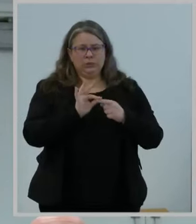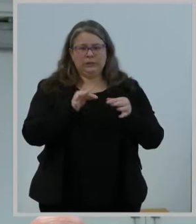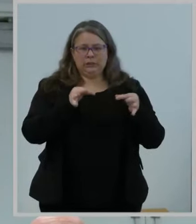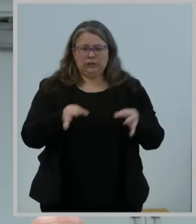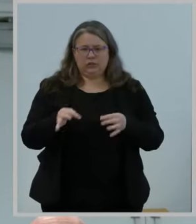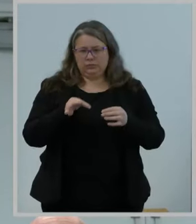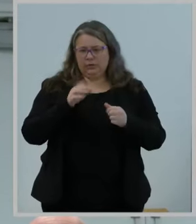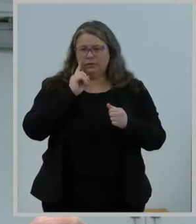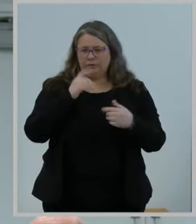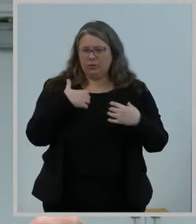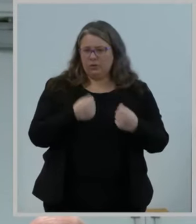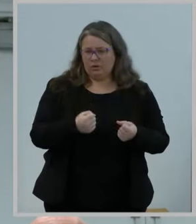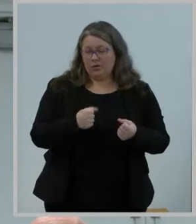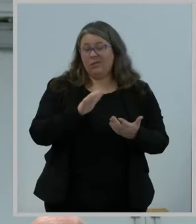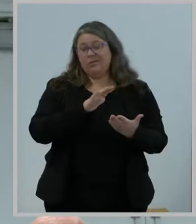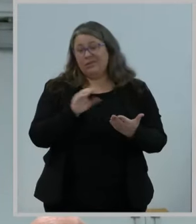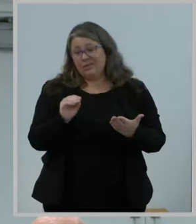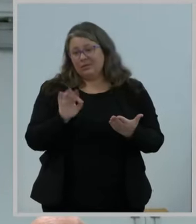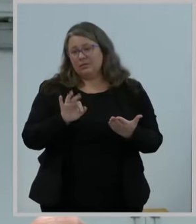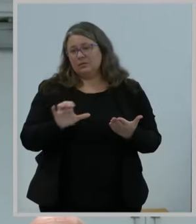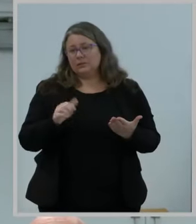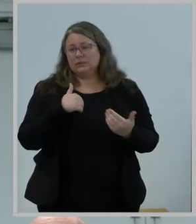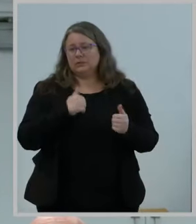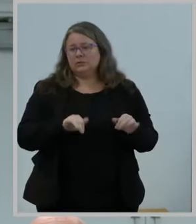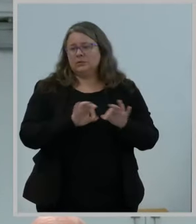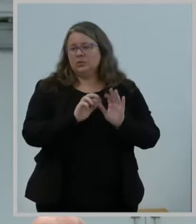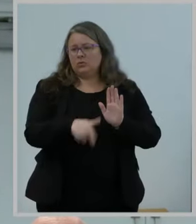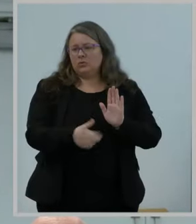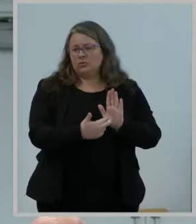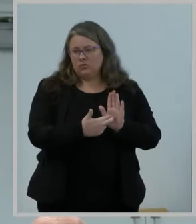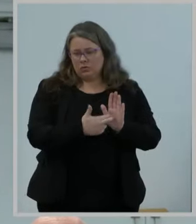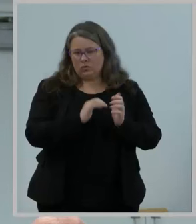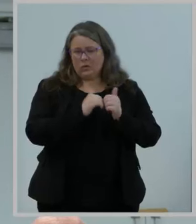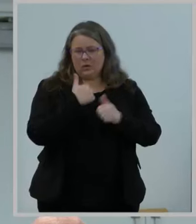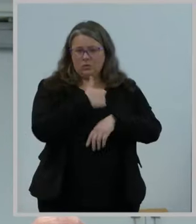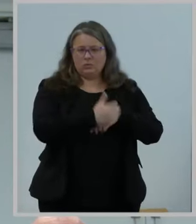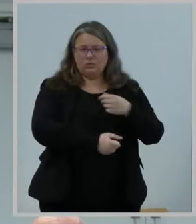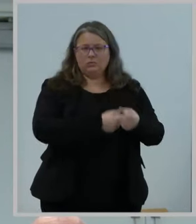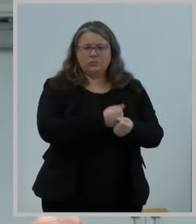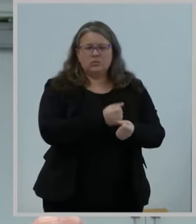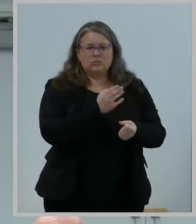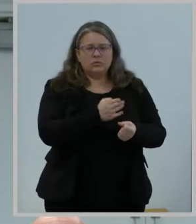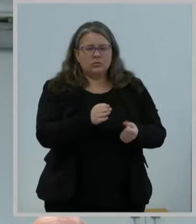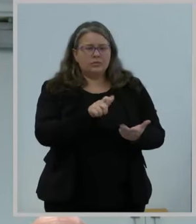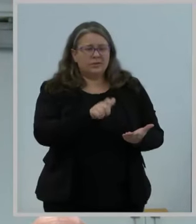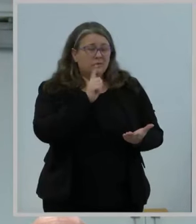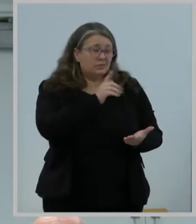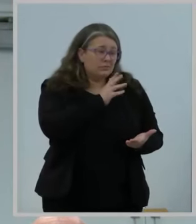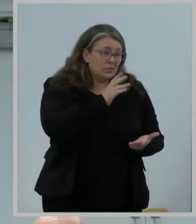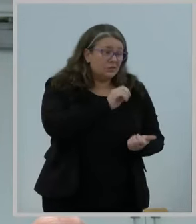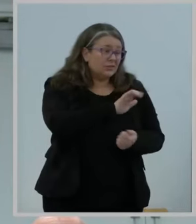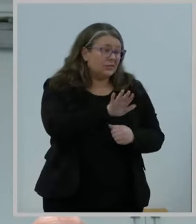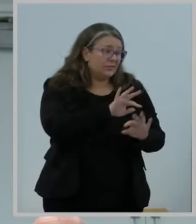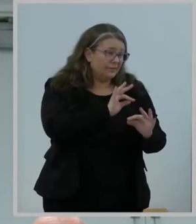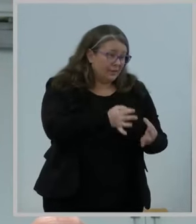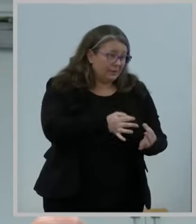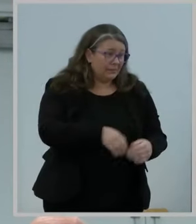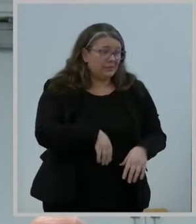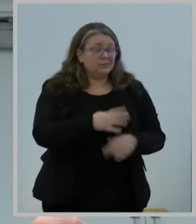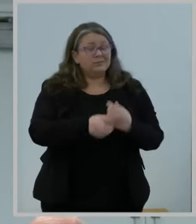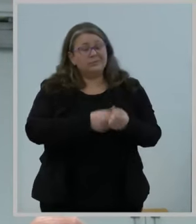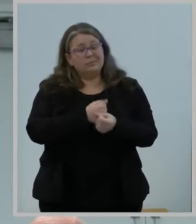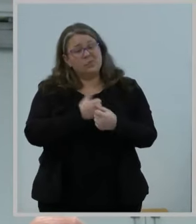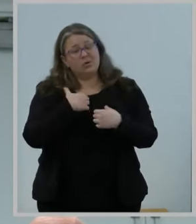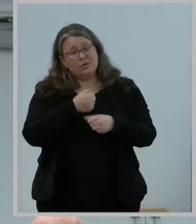such, there is an important role for the FCC in supporting the broadband needs of mothers and their families, health care providers,